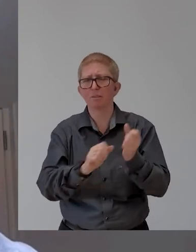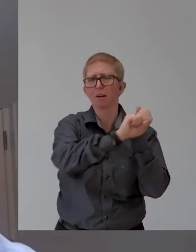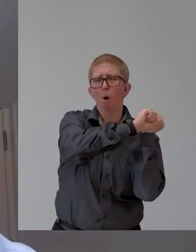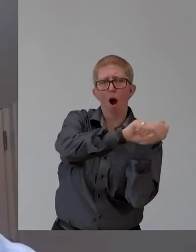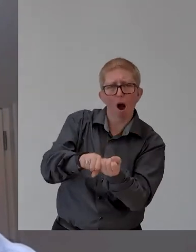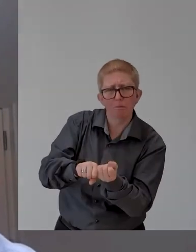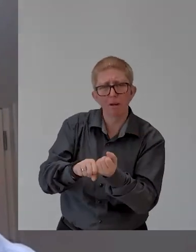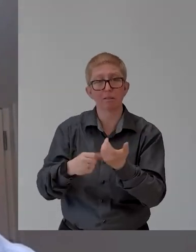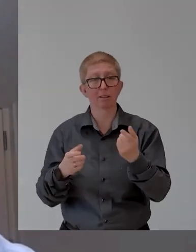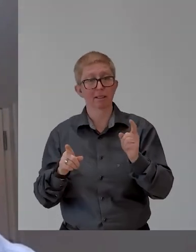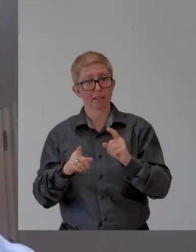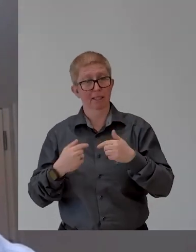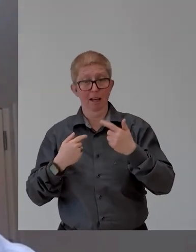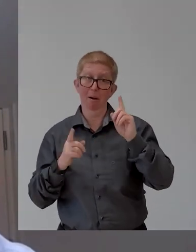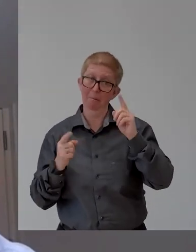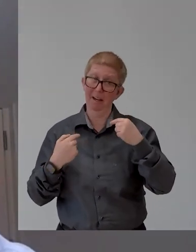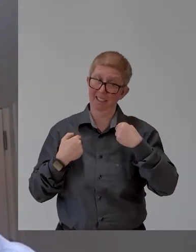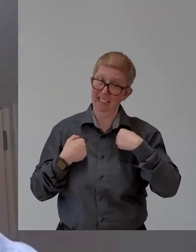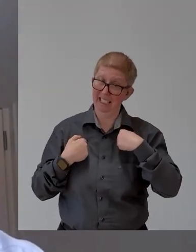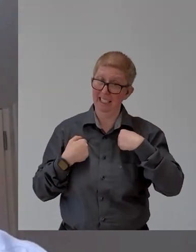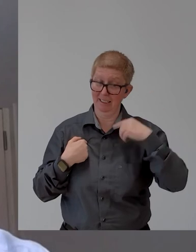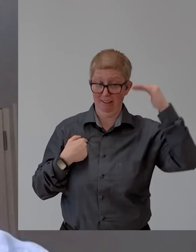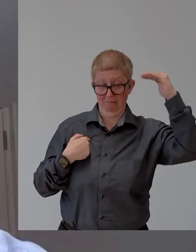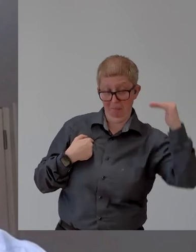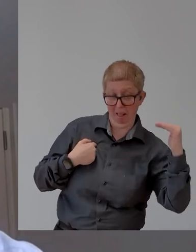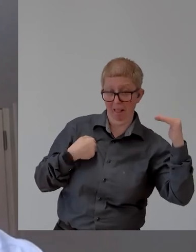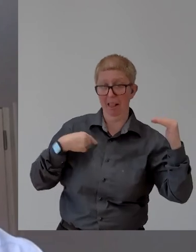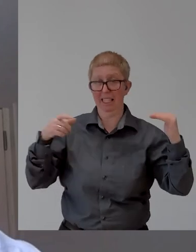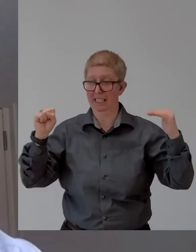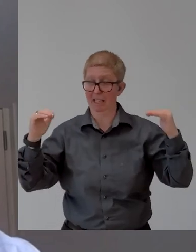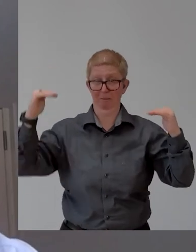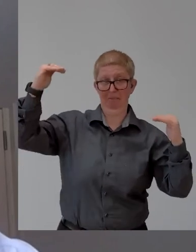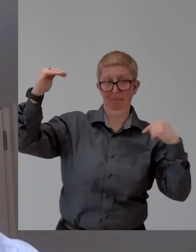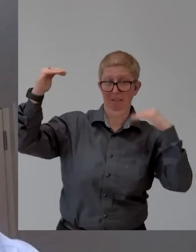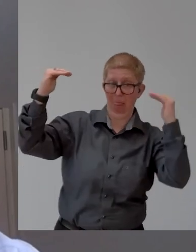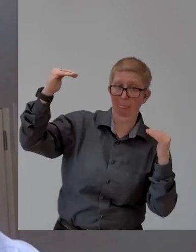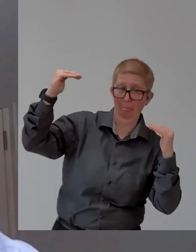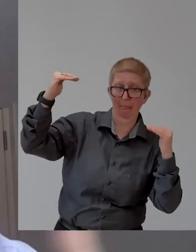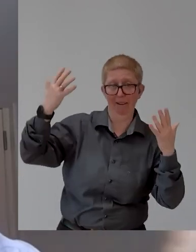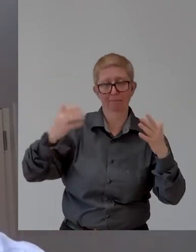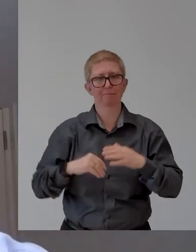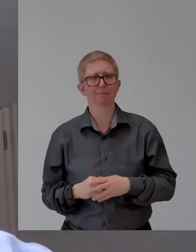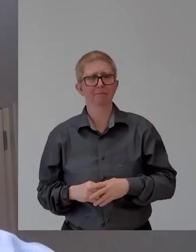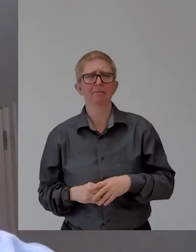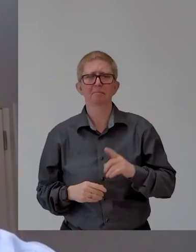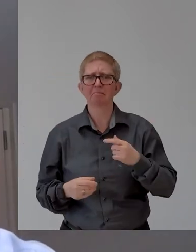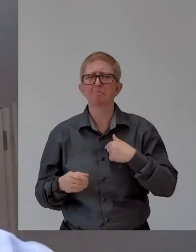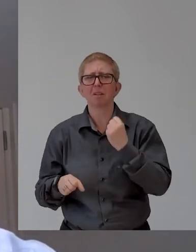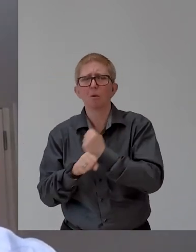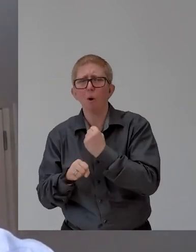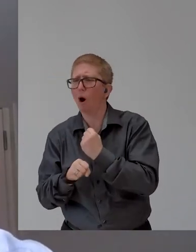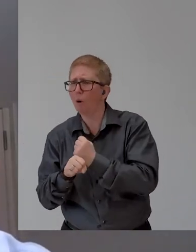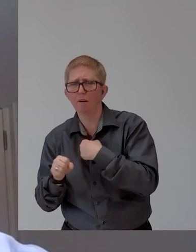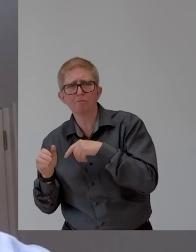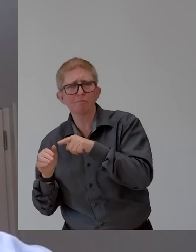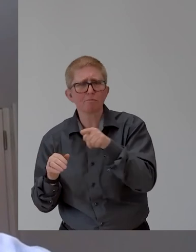and, uh, and you know, my entire working life, I played football into my